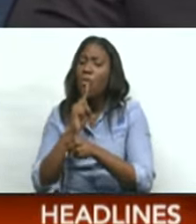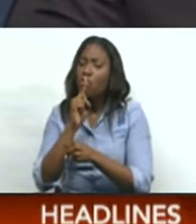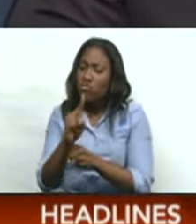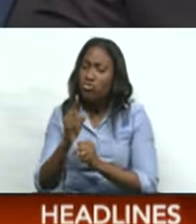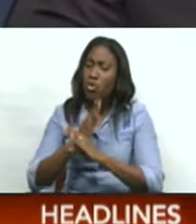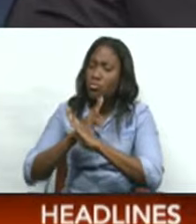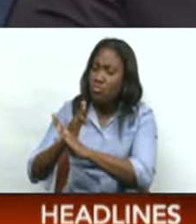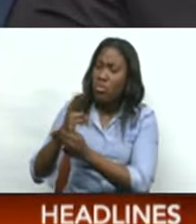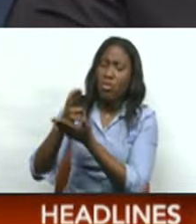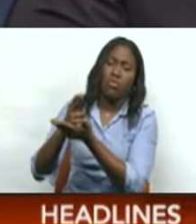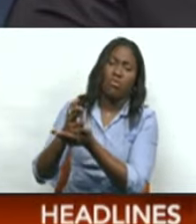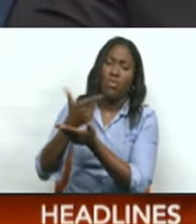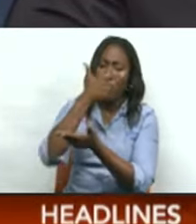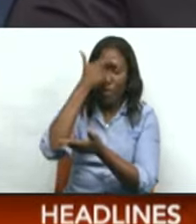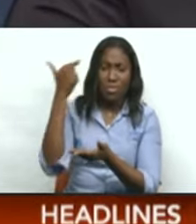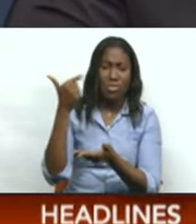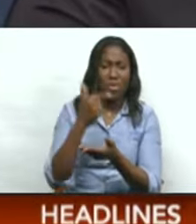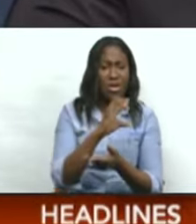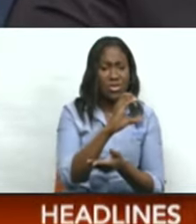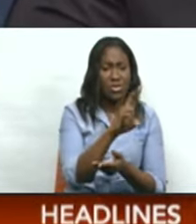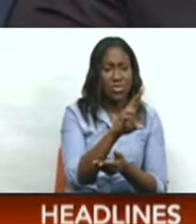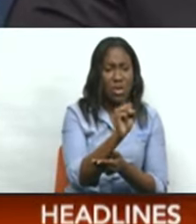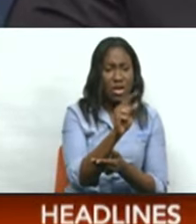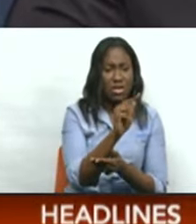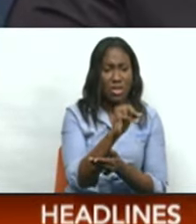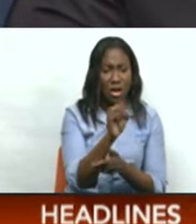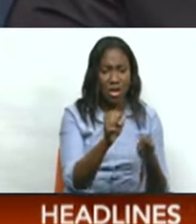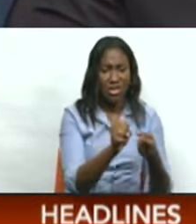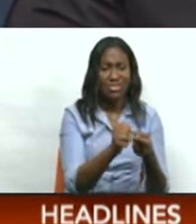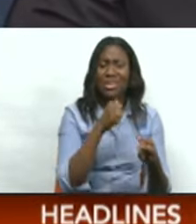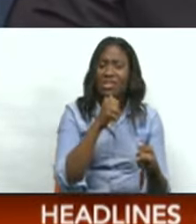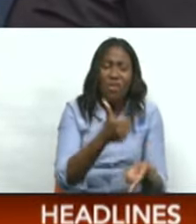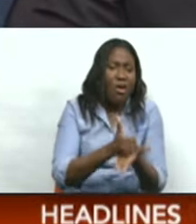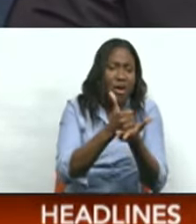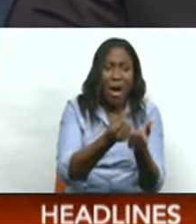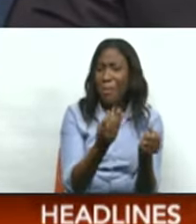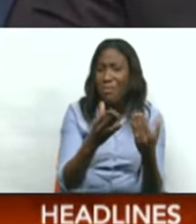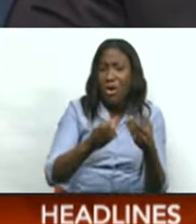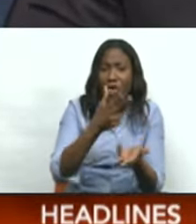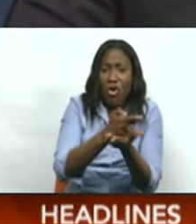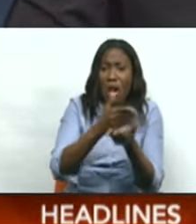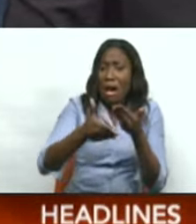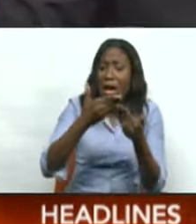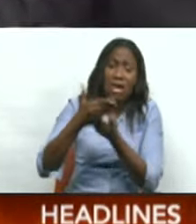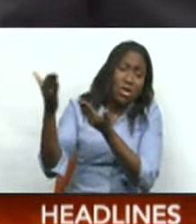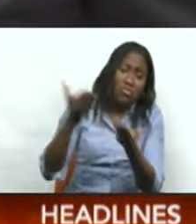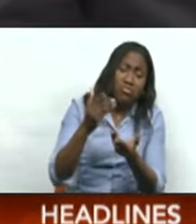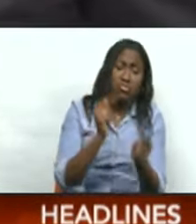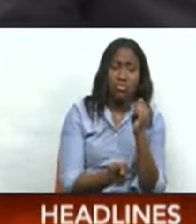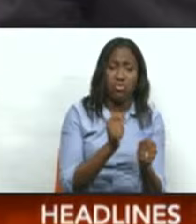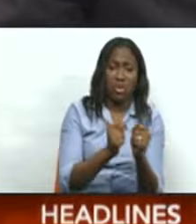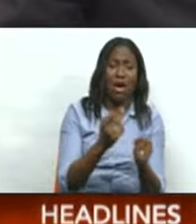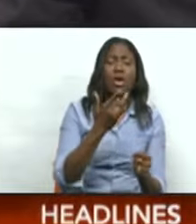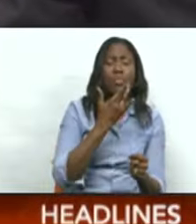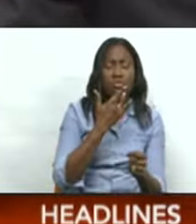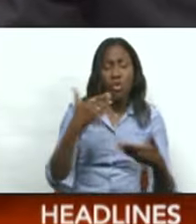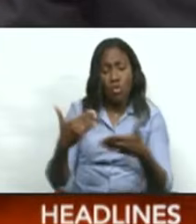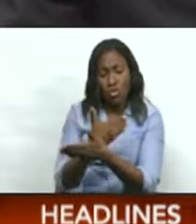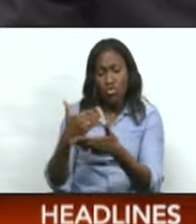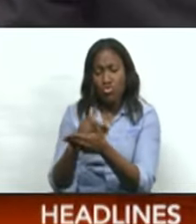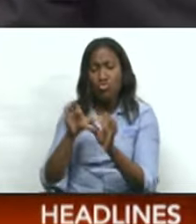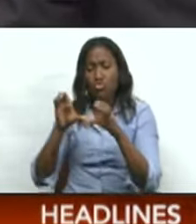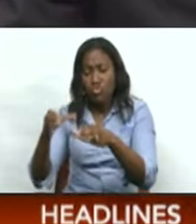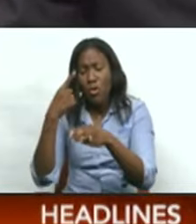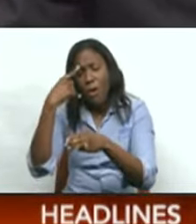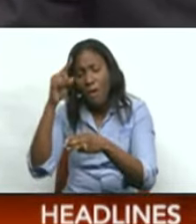low success of customs in stemming the flow of illegal firearms, but also advises that a new unit be established to take away